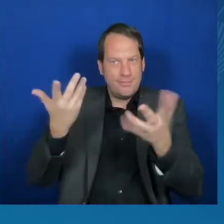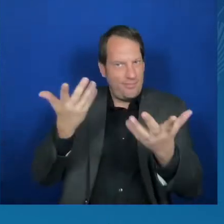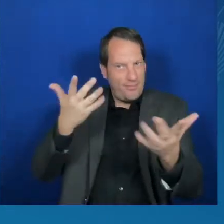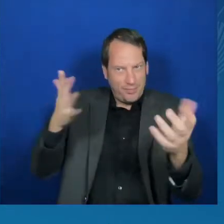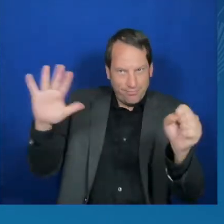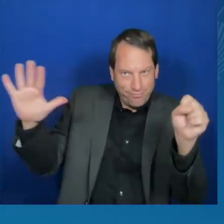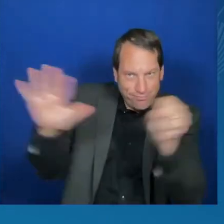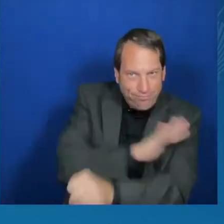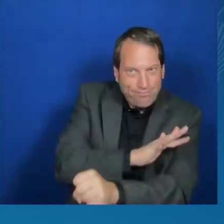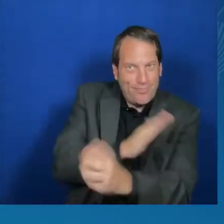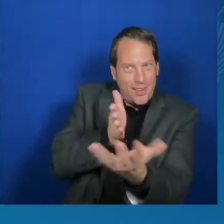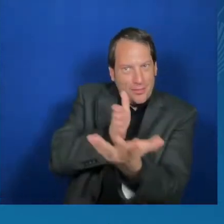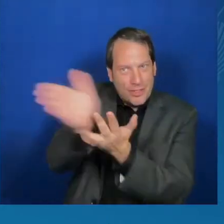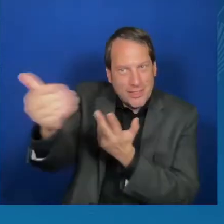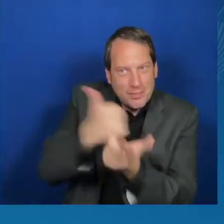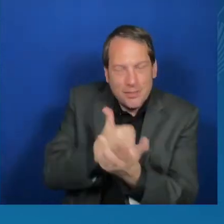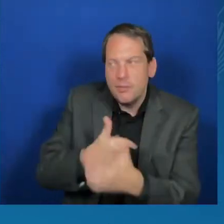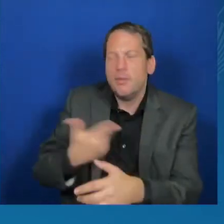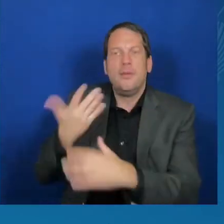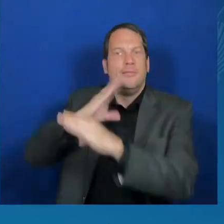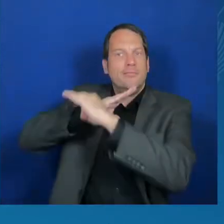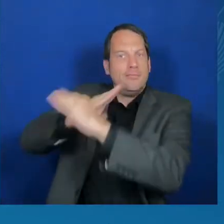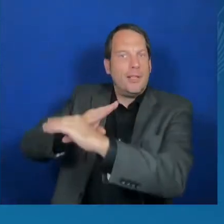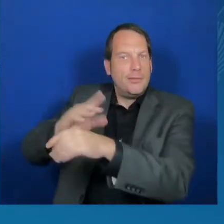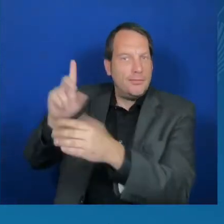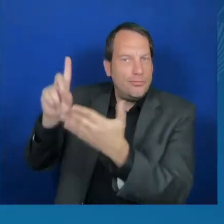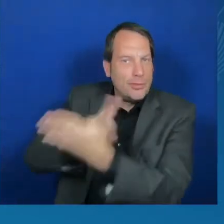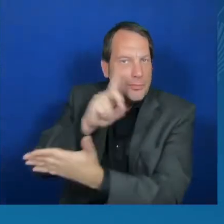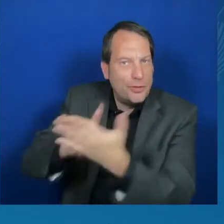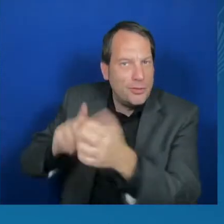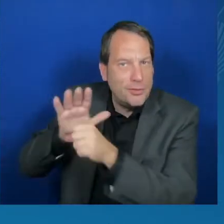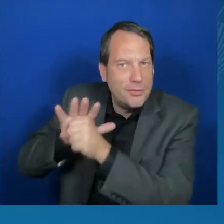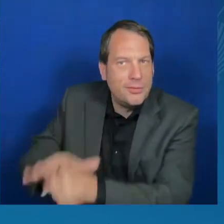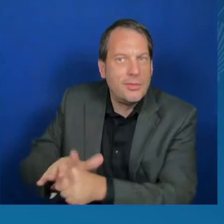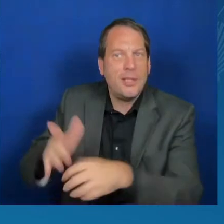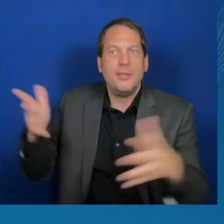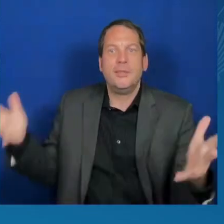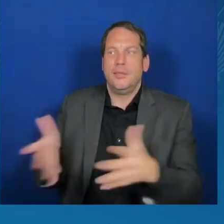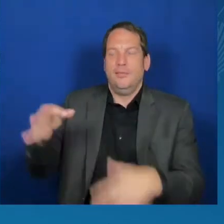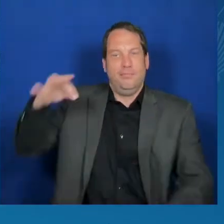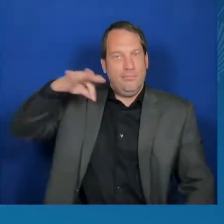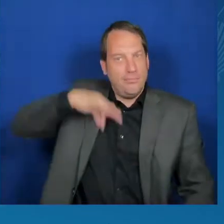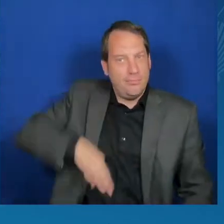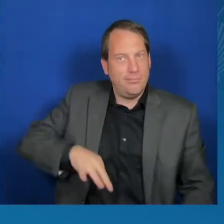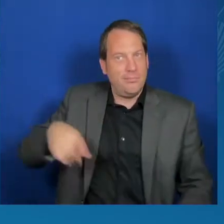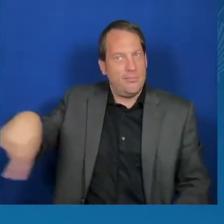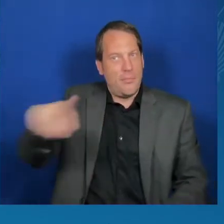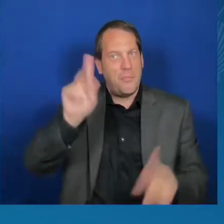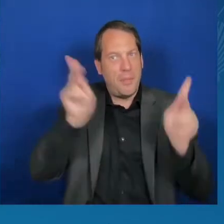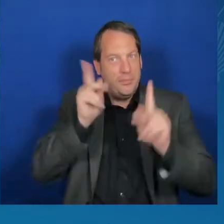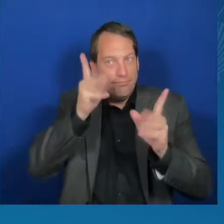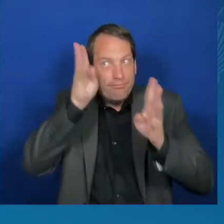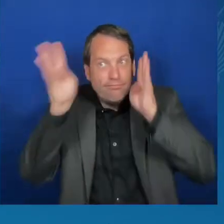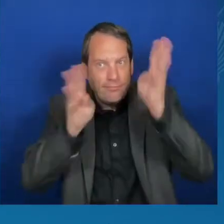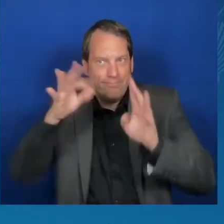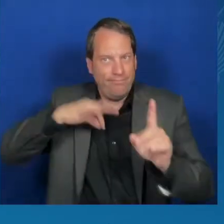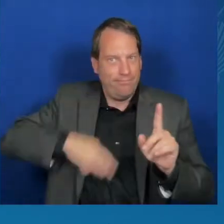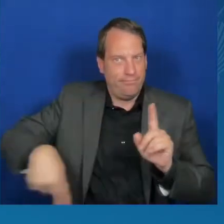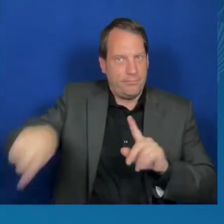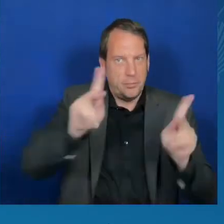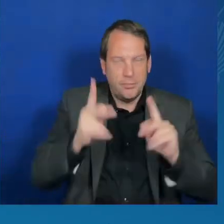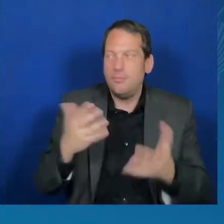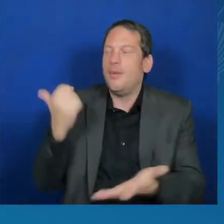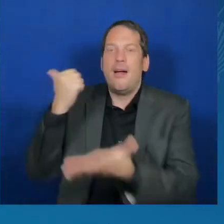and help build international rules and norms for the responsible use of AI. These organizations